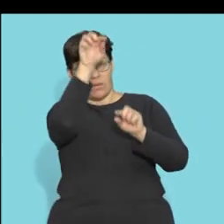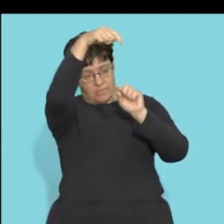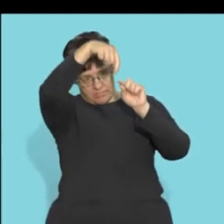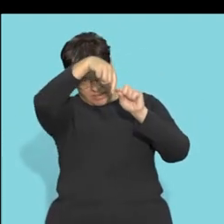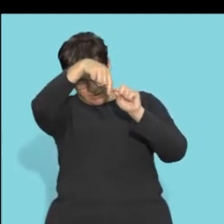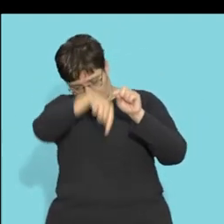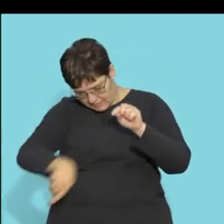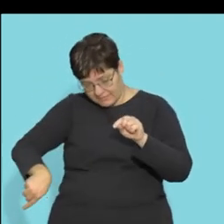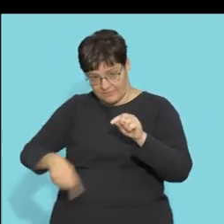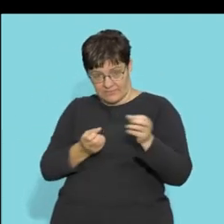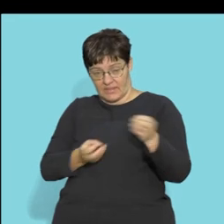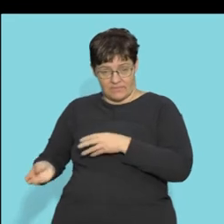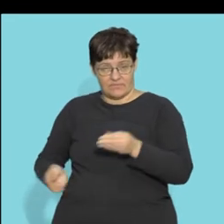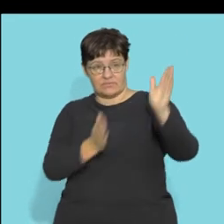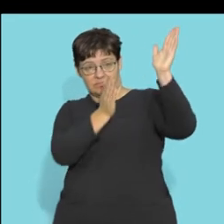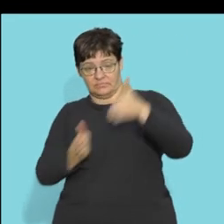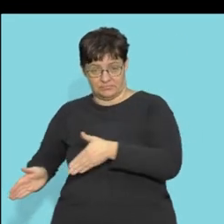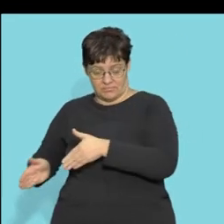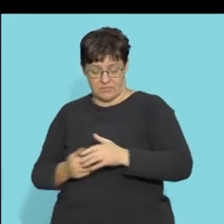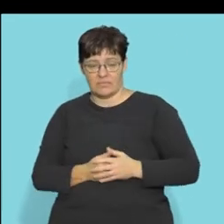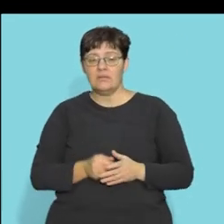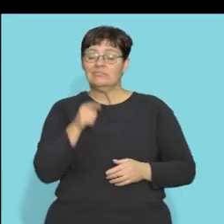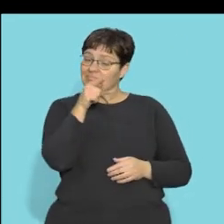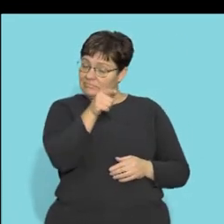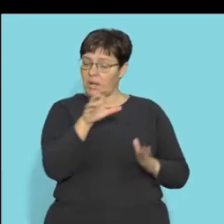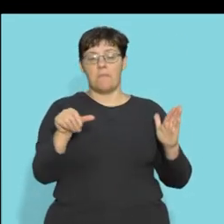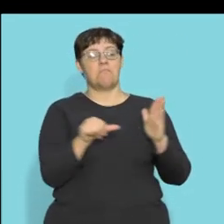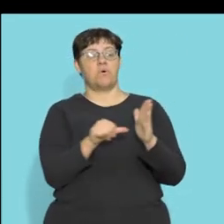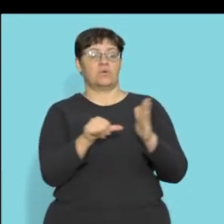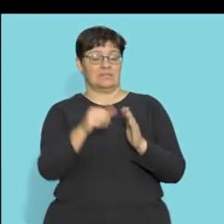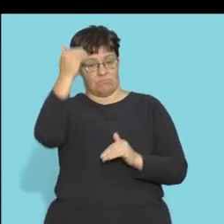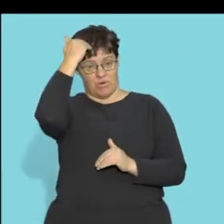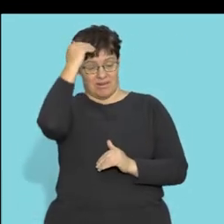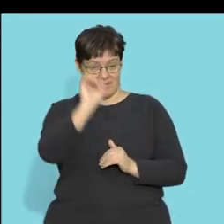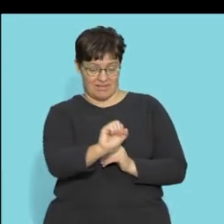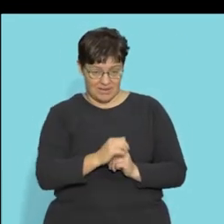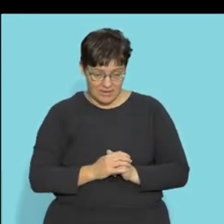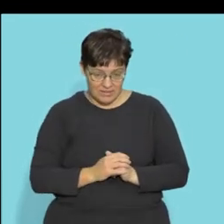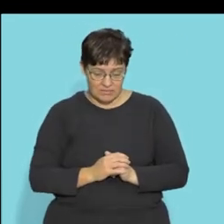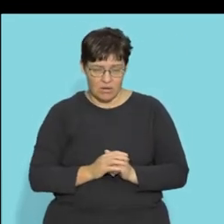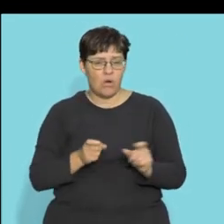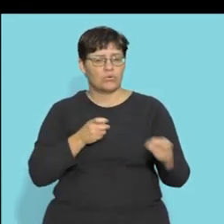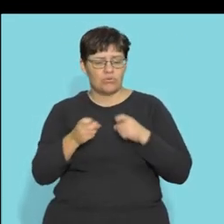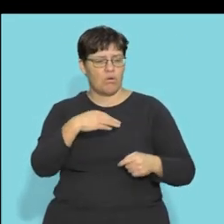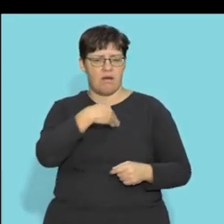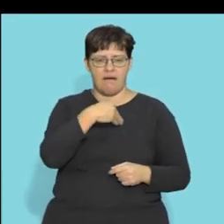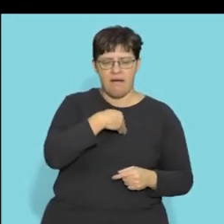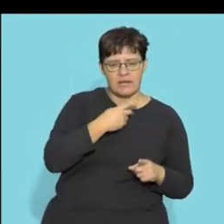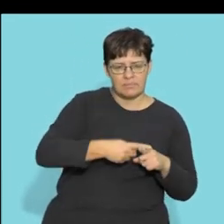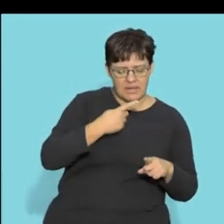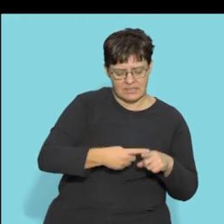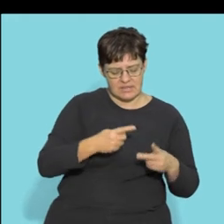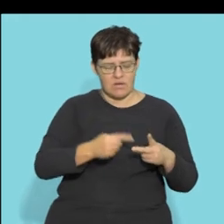spinal cord now the medulla oblongata is a very important part of our brain and it controls our